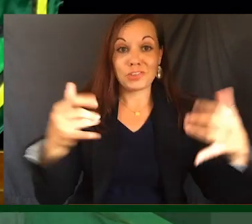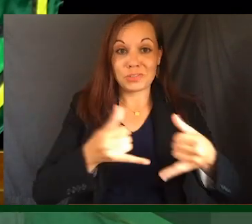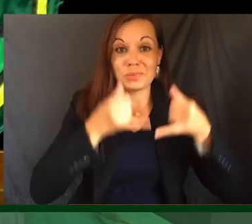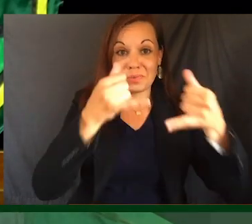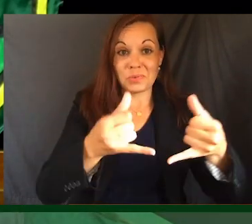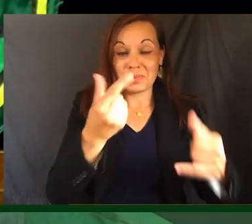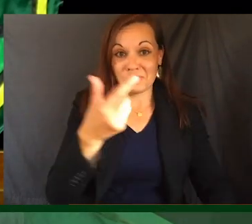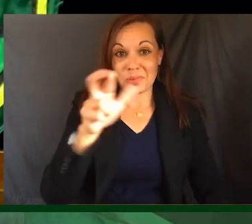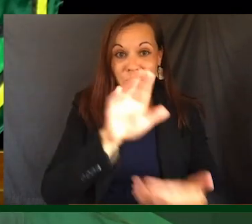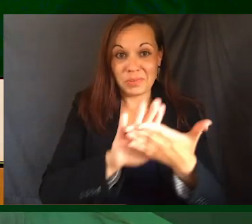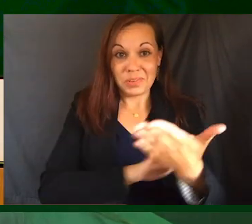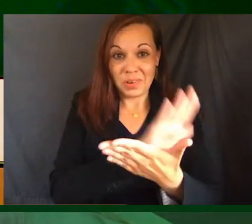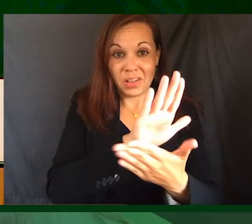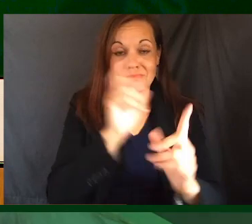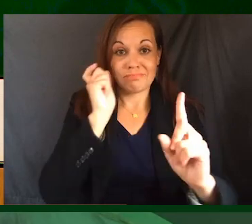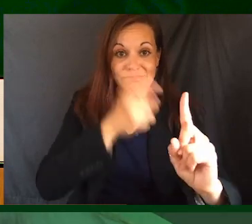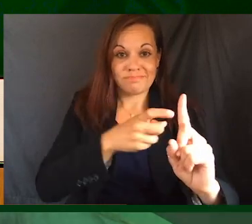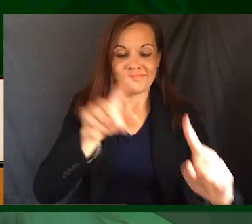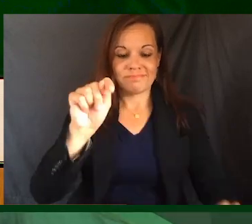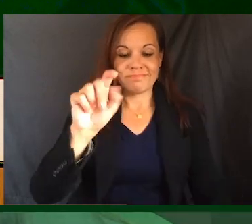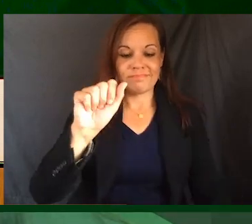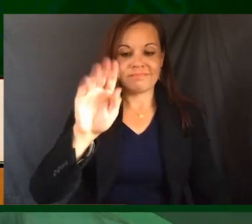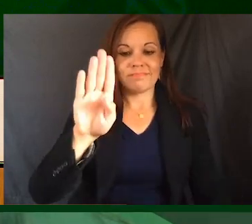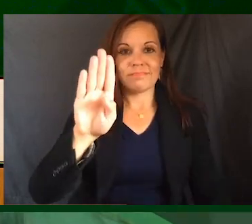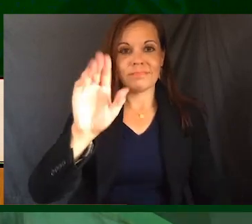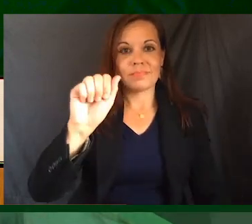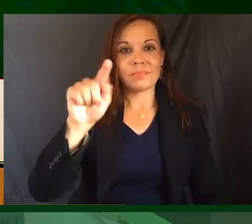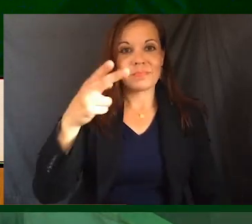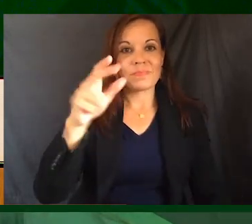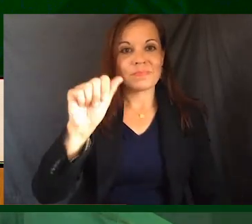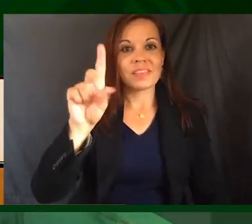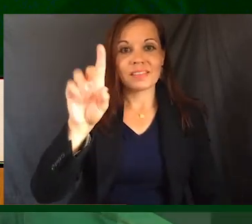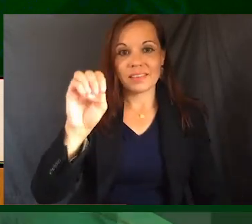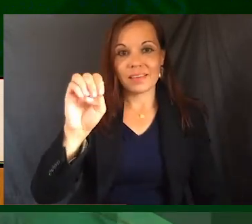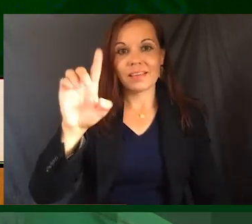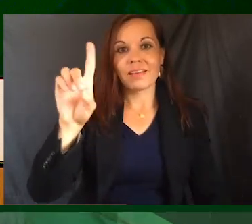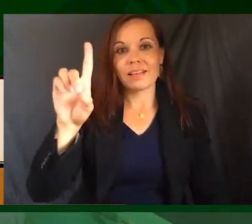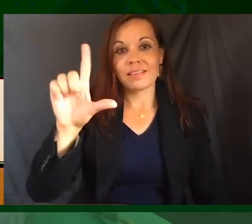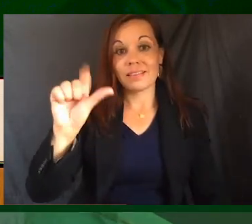at Green River College is Tabitha De La Rosa Gomez.